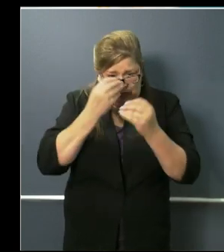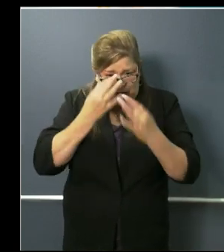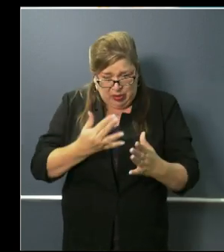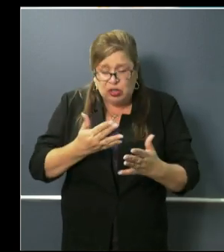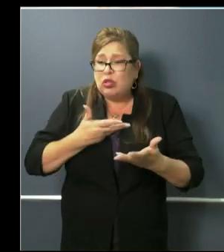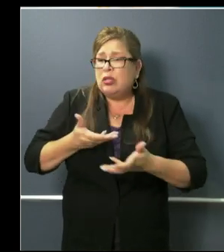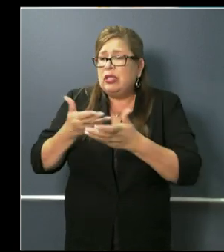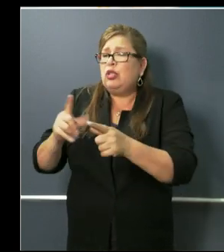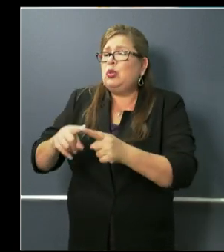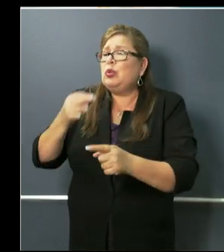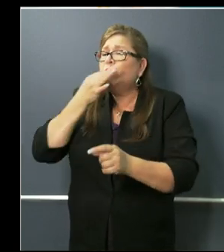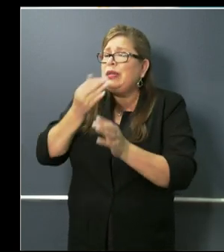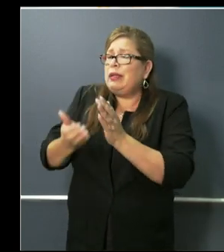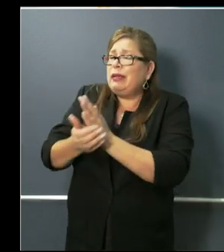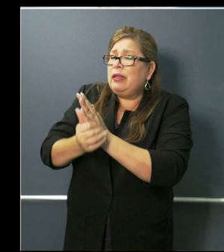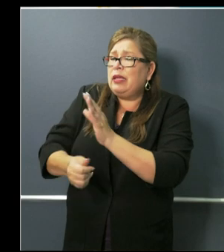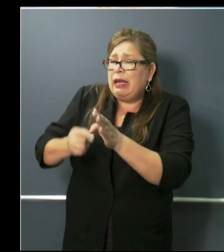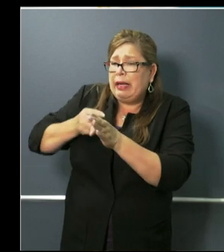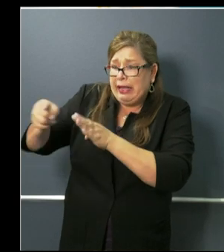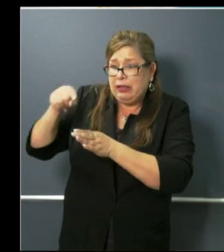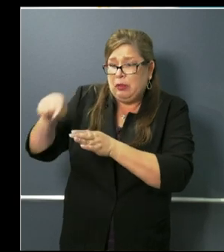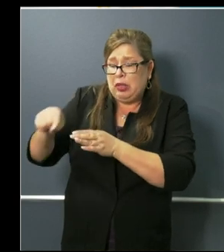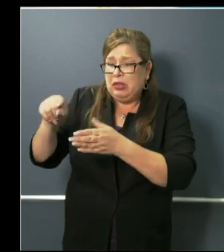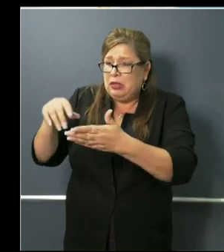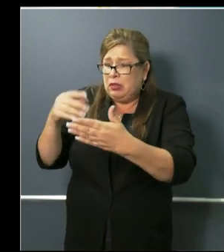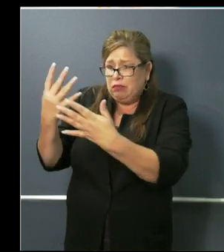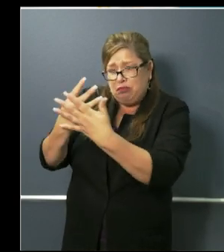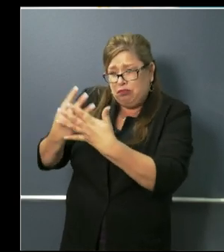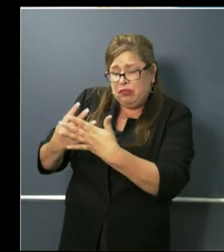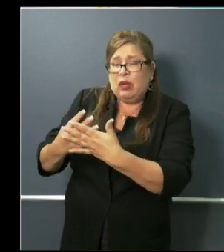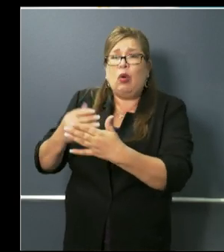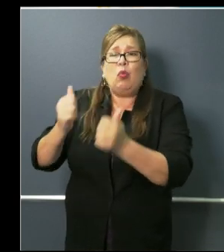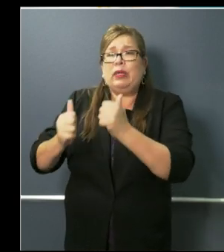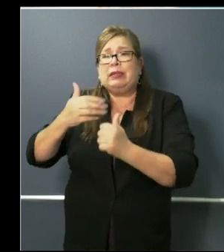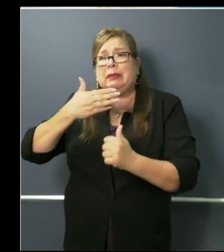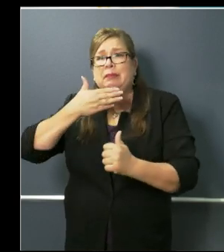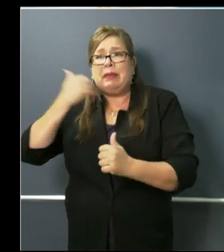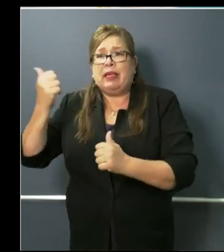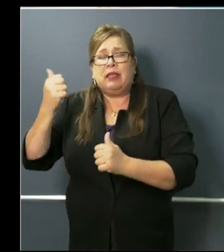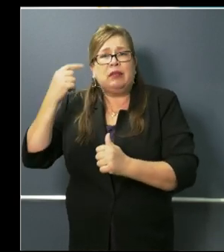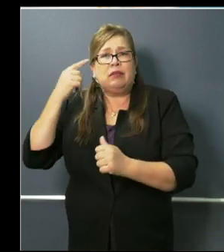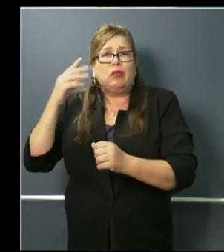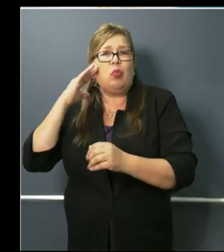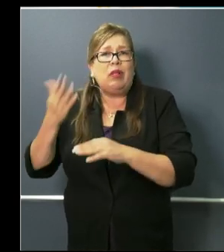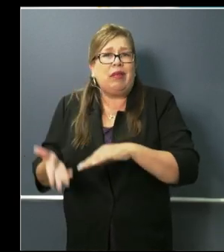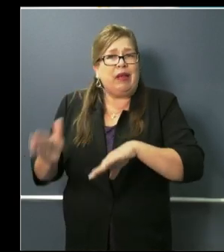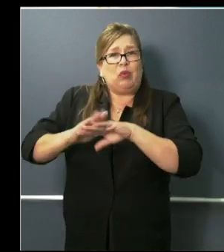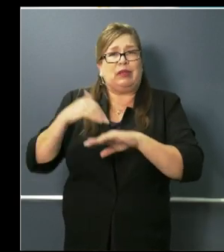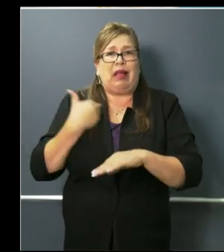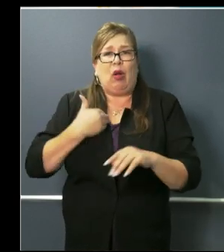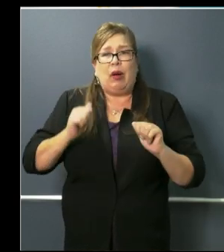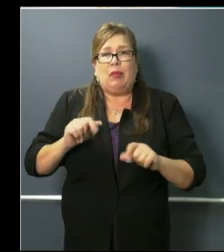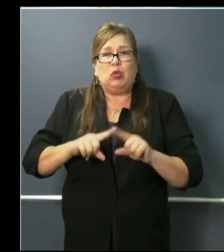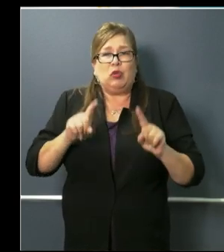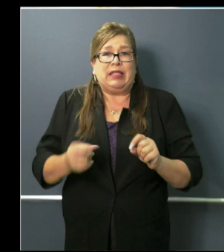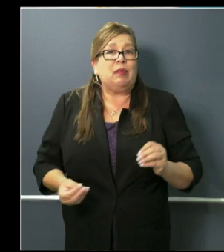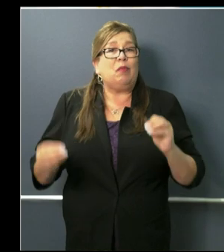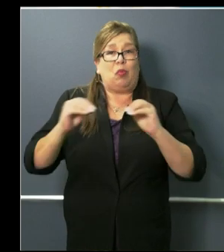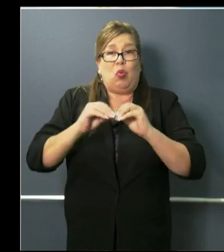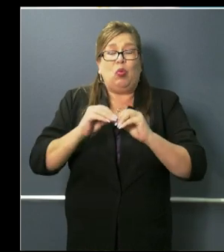decide which ones hold the most promise to increase our testing capacity. So I feel